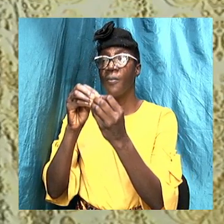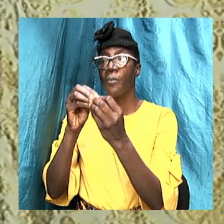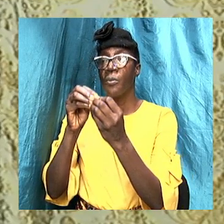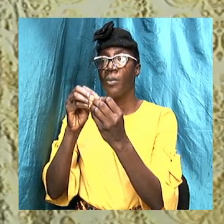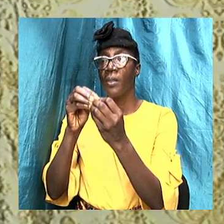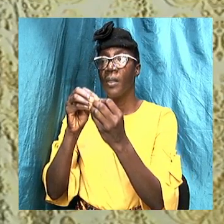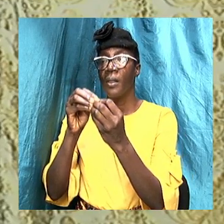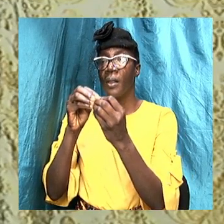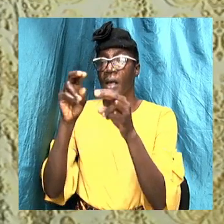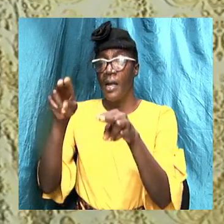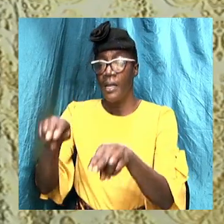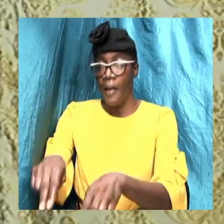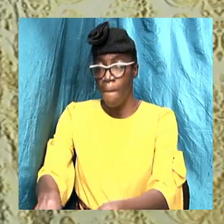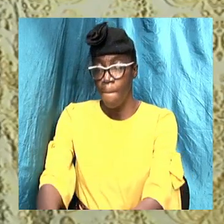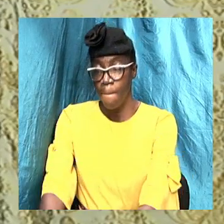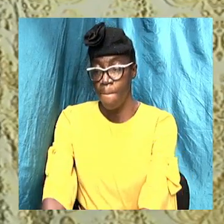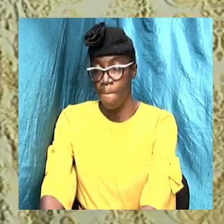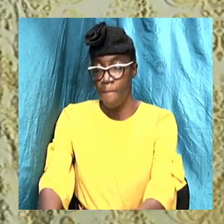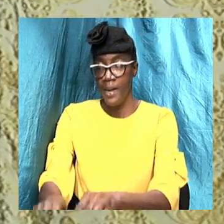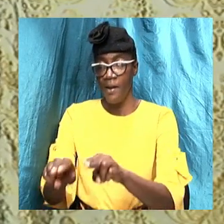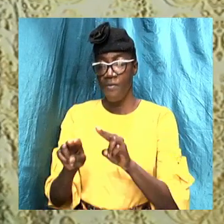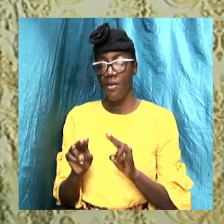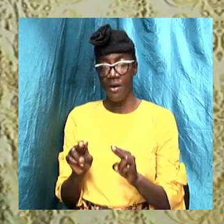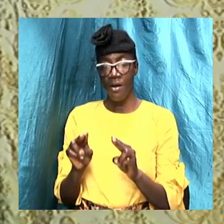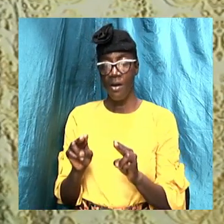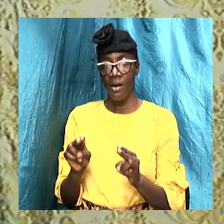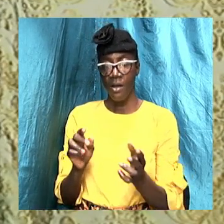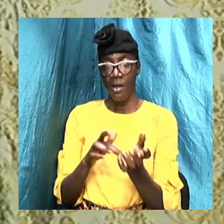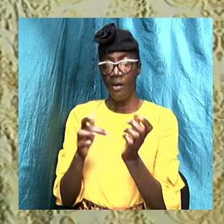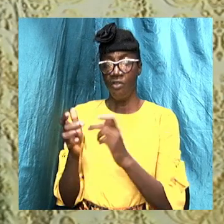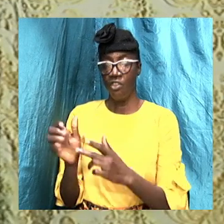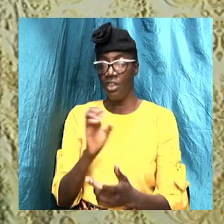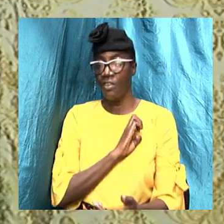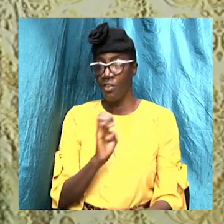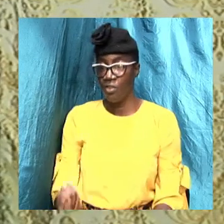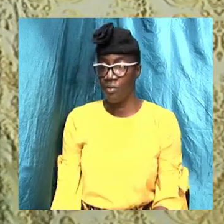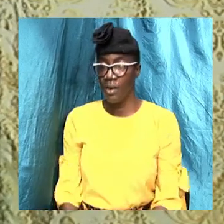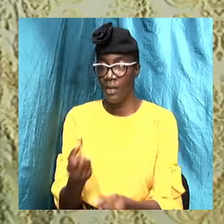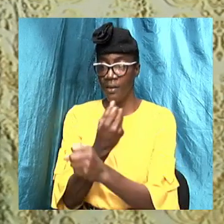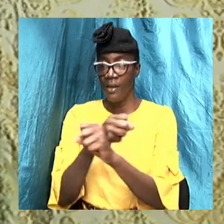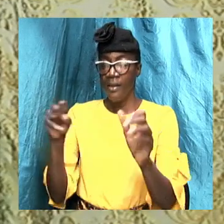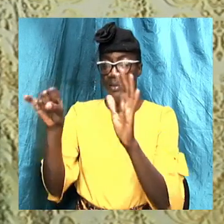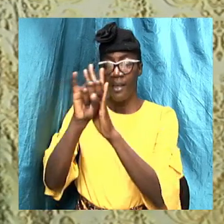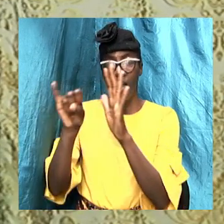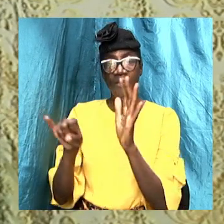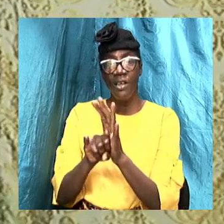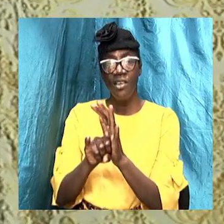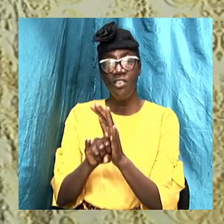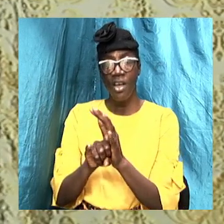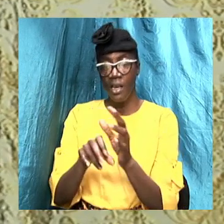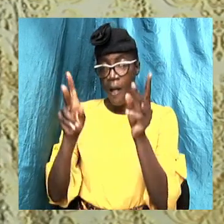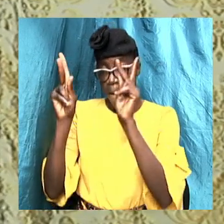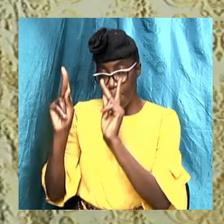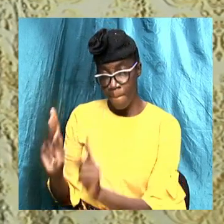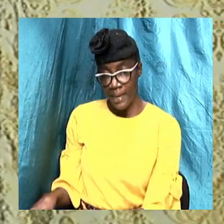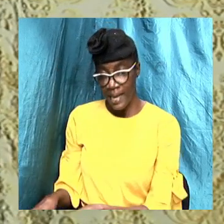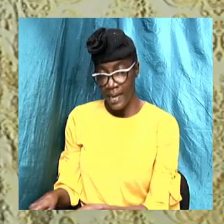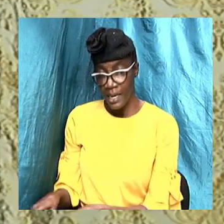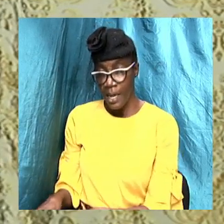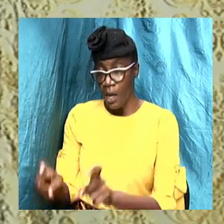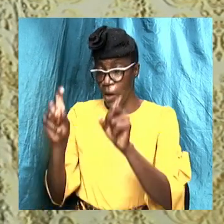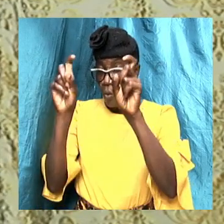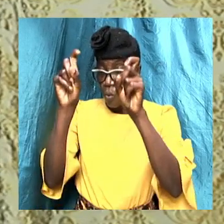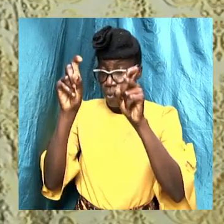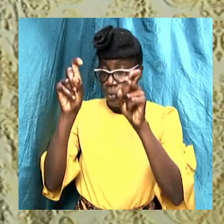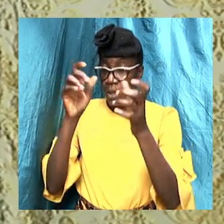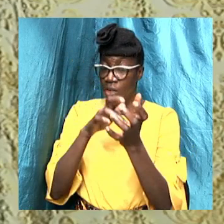Christ with this salvation plan and look here God is so good this salvation plan we must